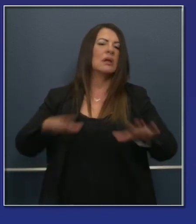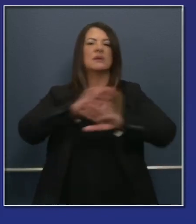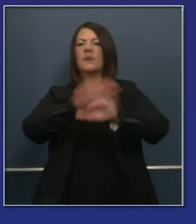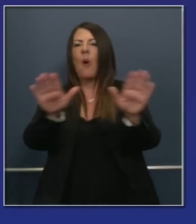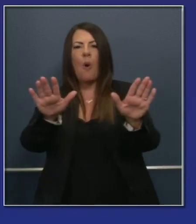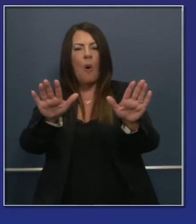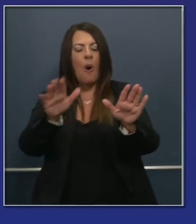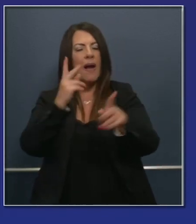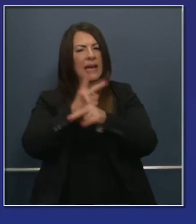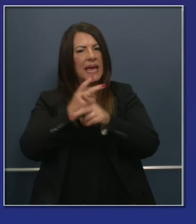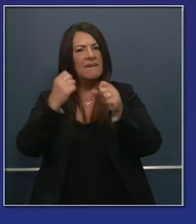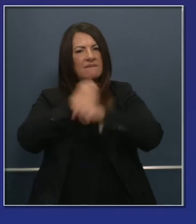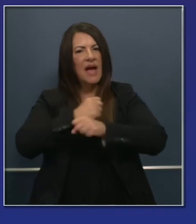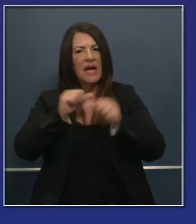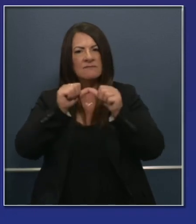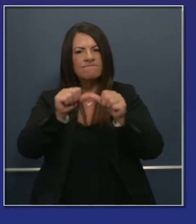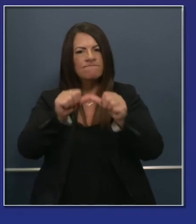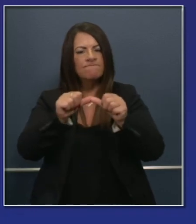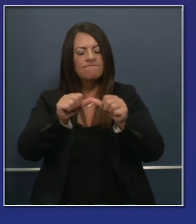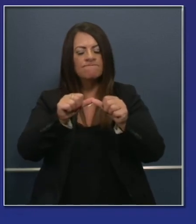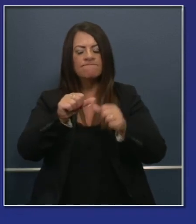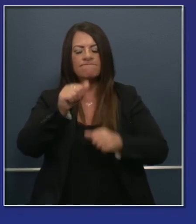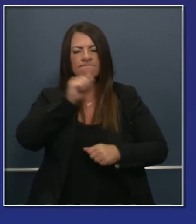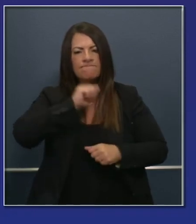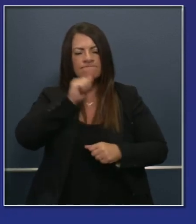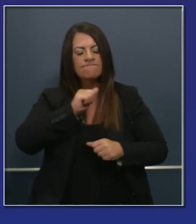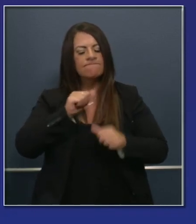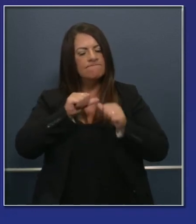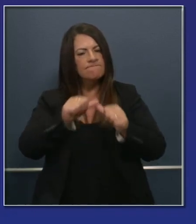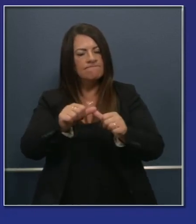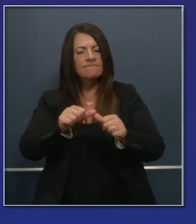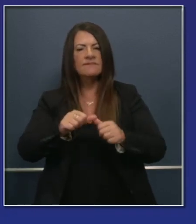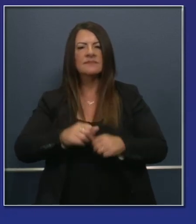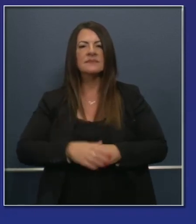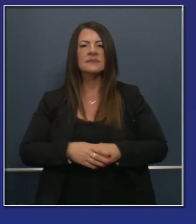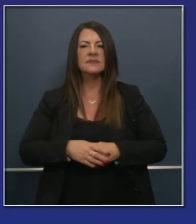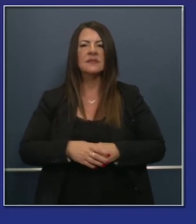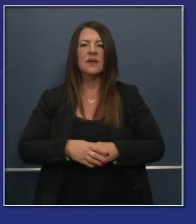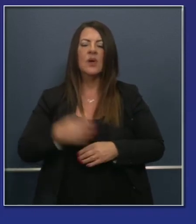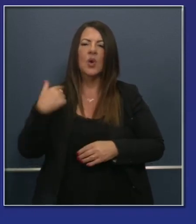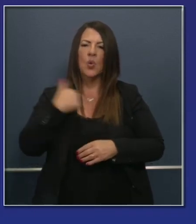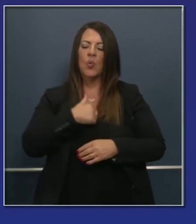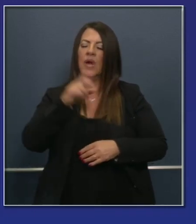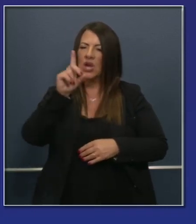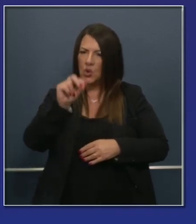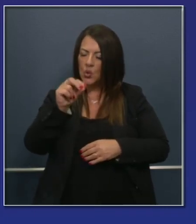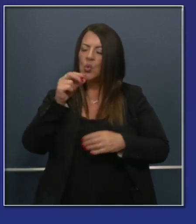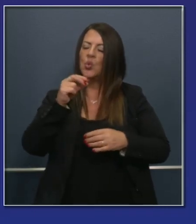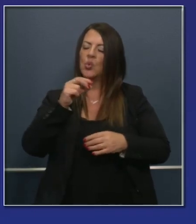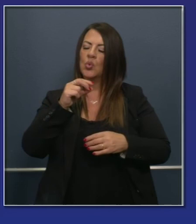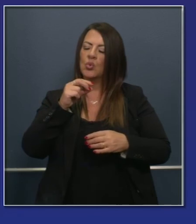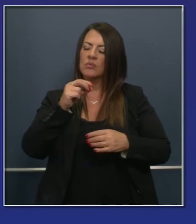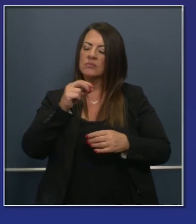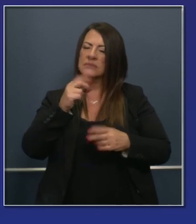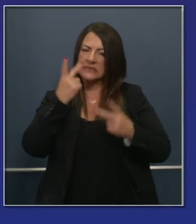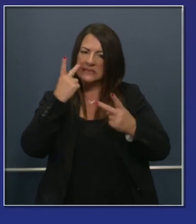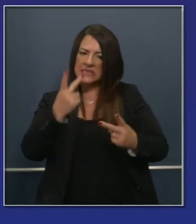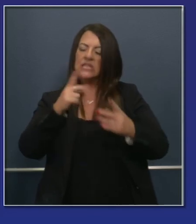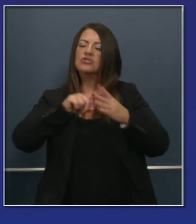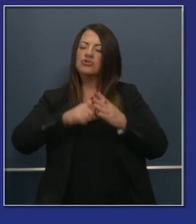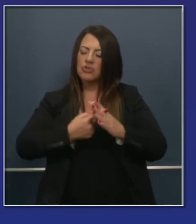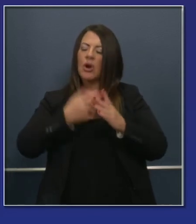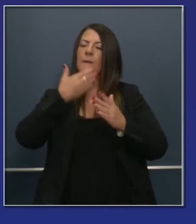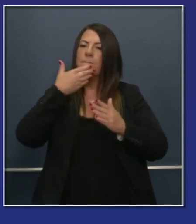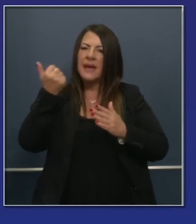trend over a 14-day period shows a much higher number than that. But we are seeing a trend, nonetheless, that is